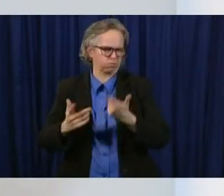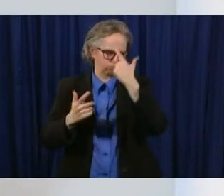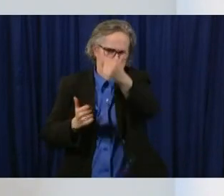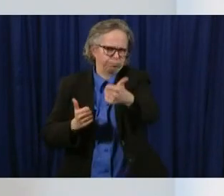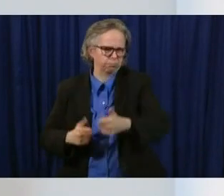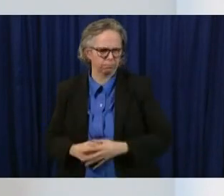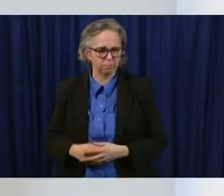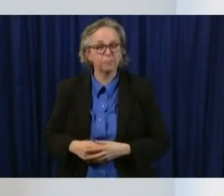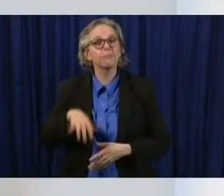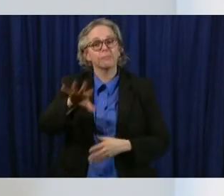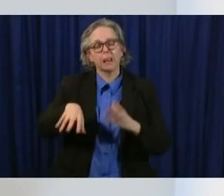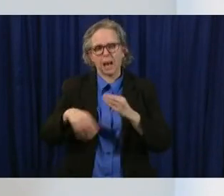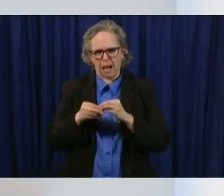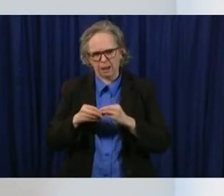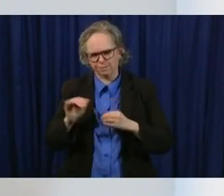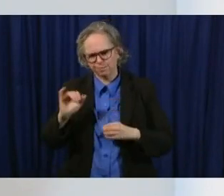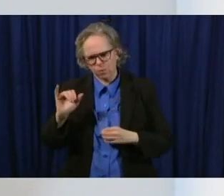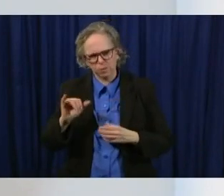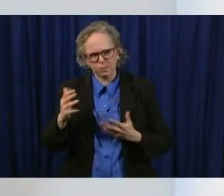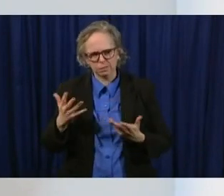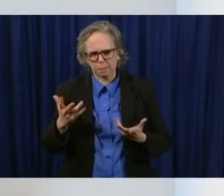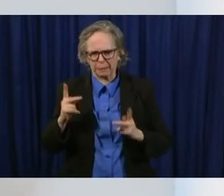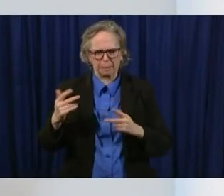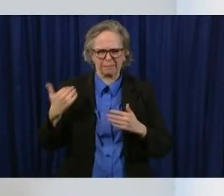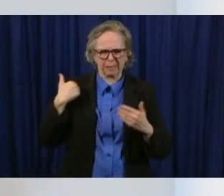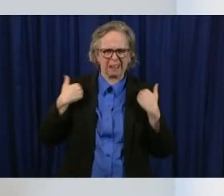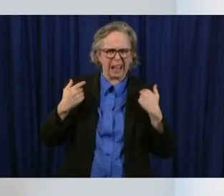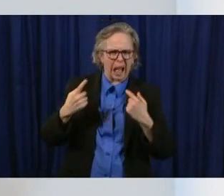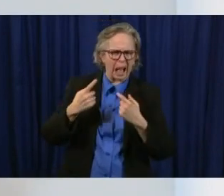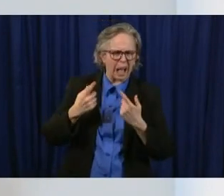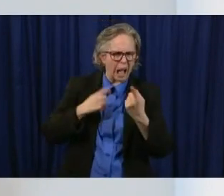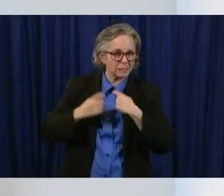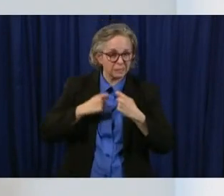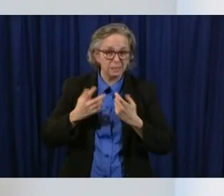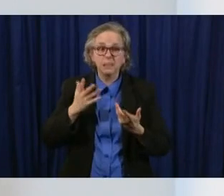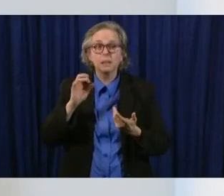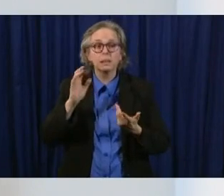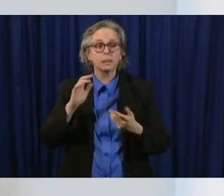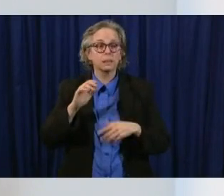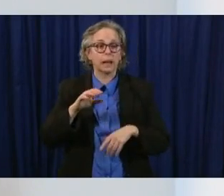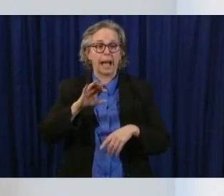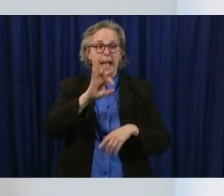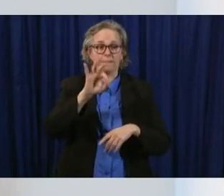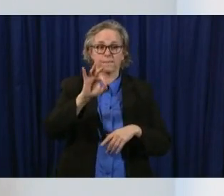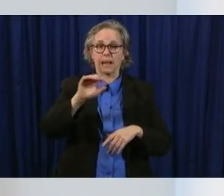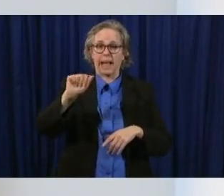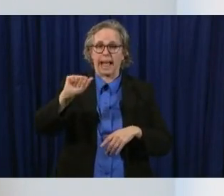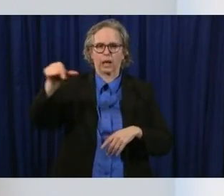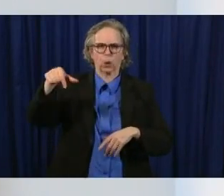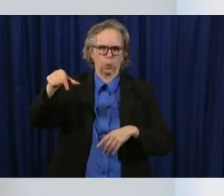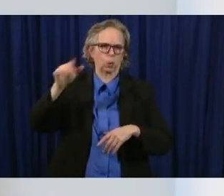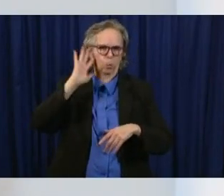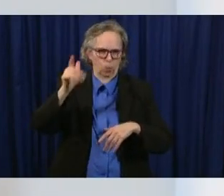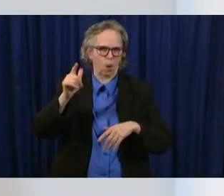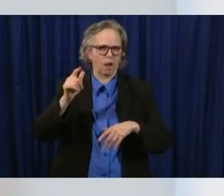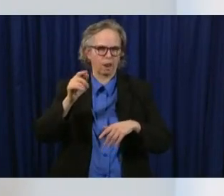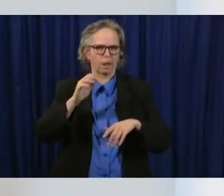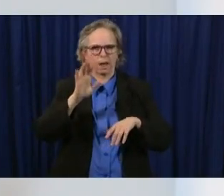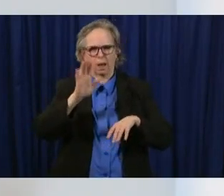of questions from businesses we will be developing a frequently asked question uh document to give